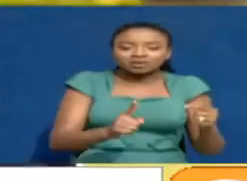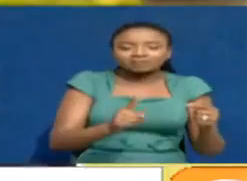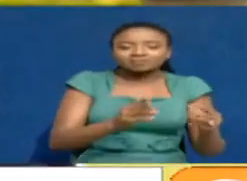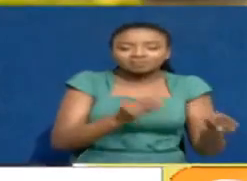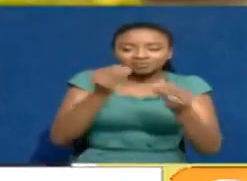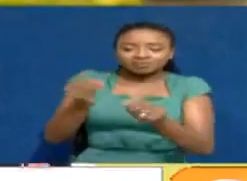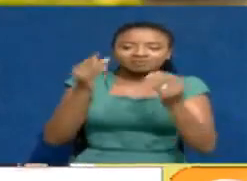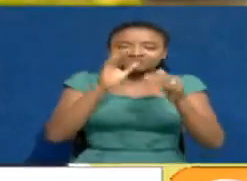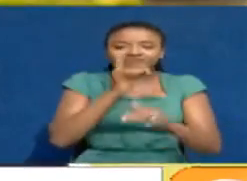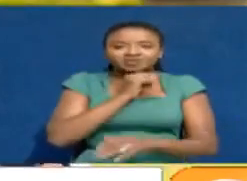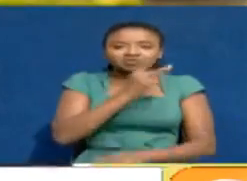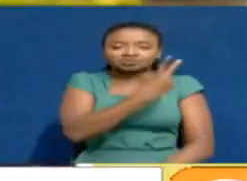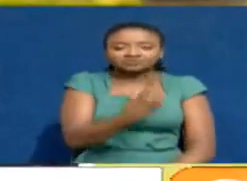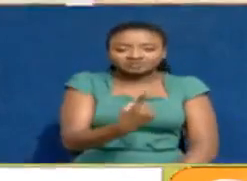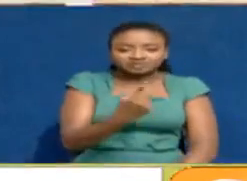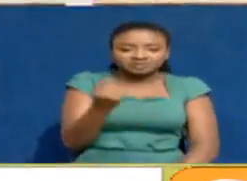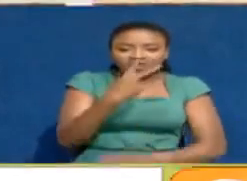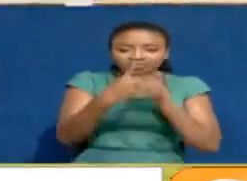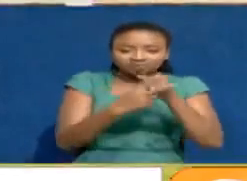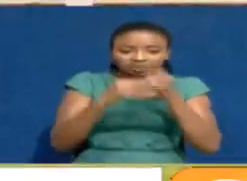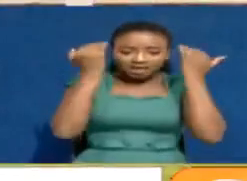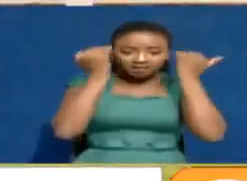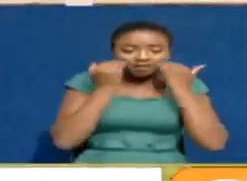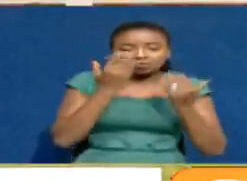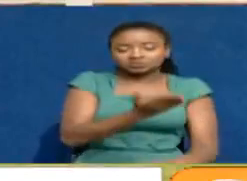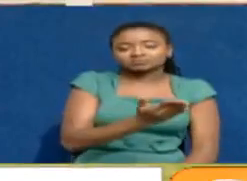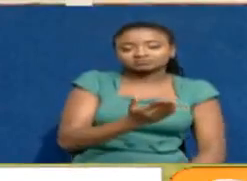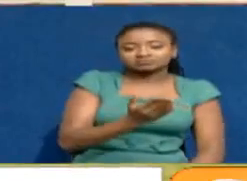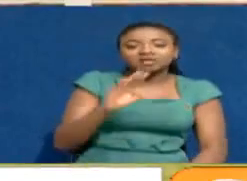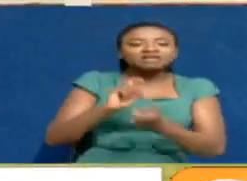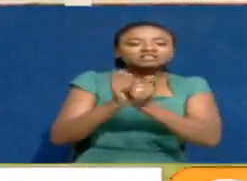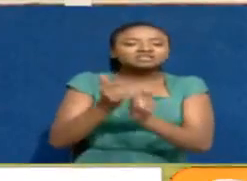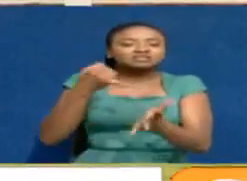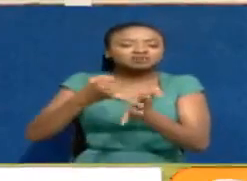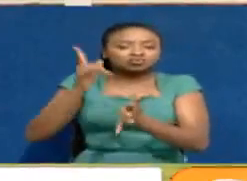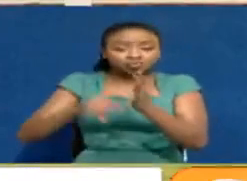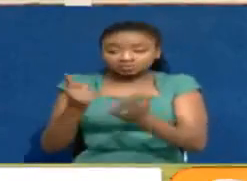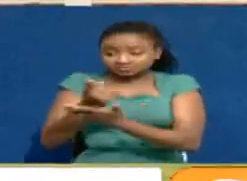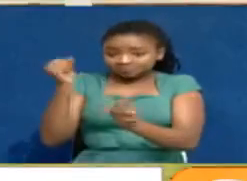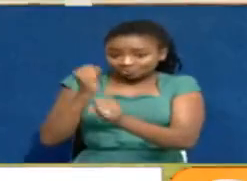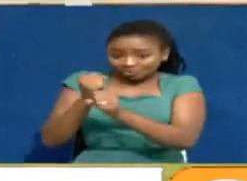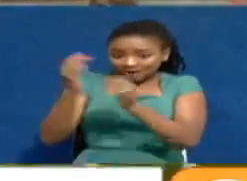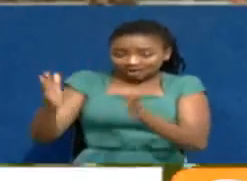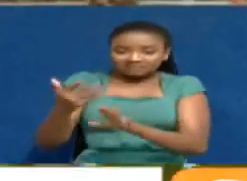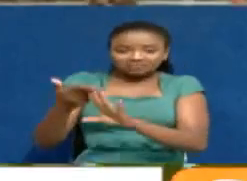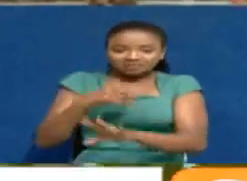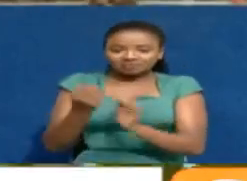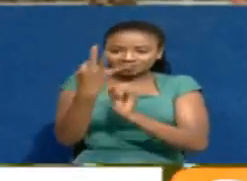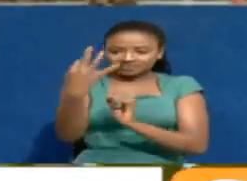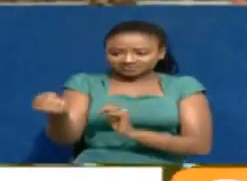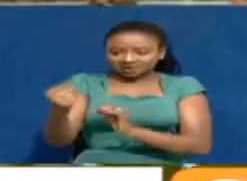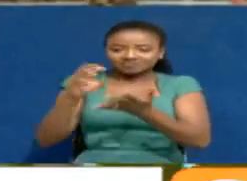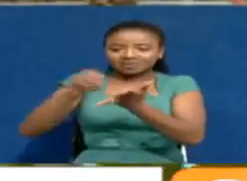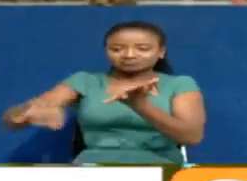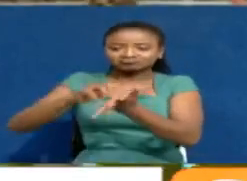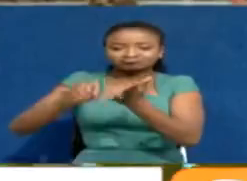issued on 21st of July. The sweeping changes including reduction of faculties from 35 to 11 has